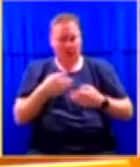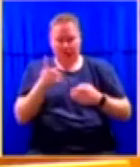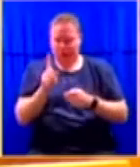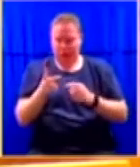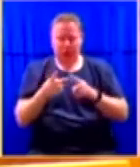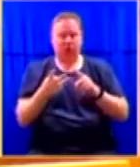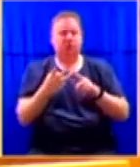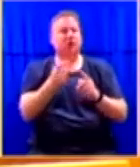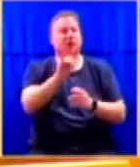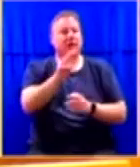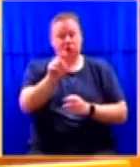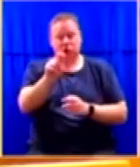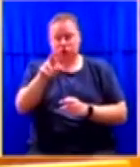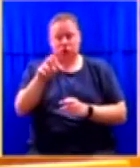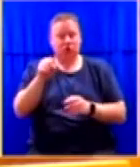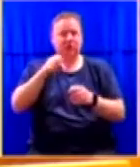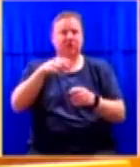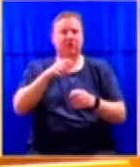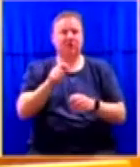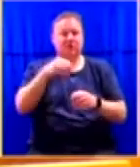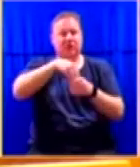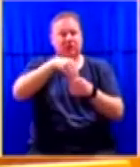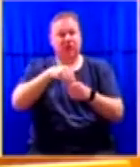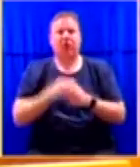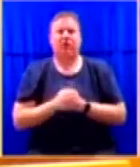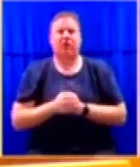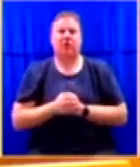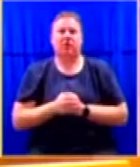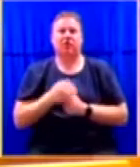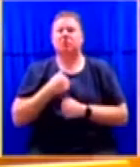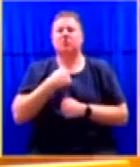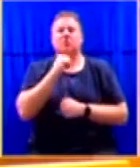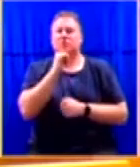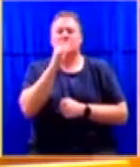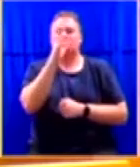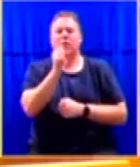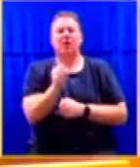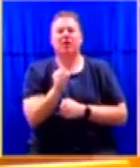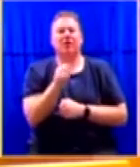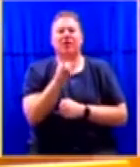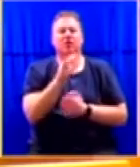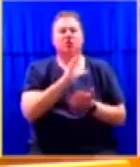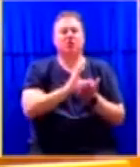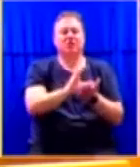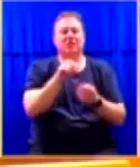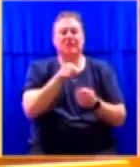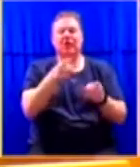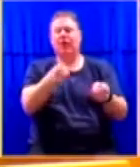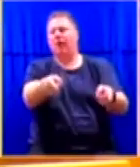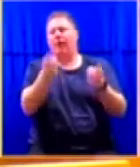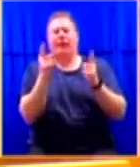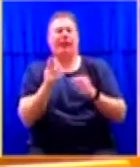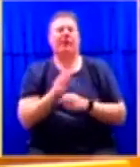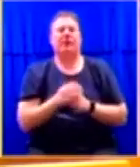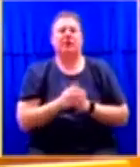interest charge. I don't believe that the interest charge is so adverse that